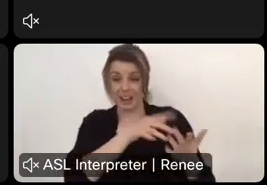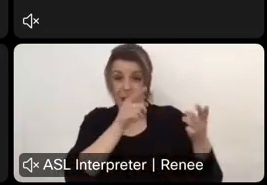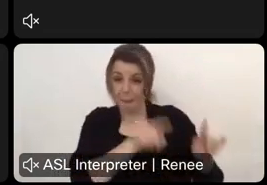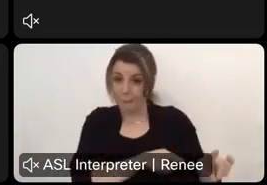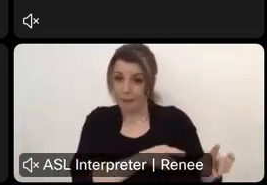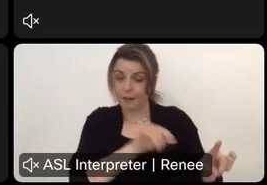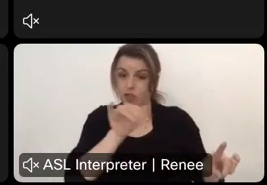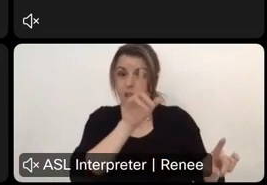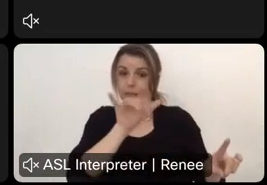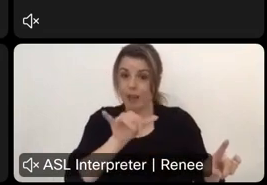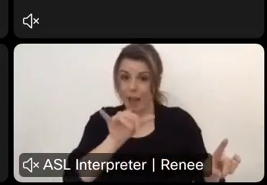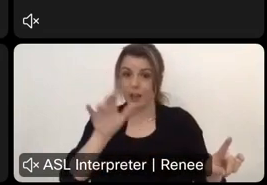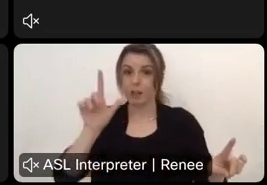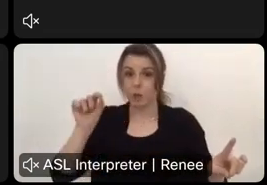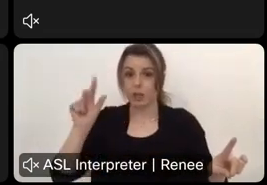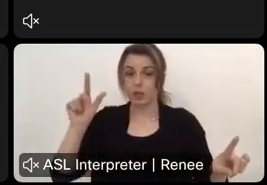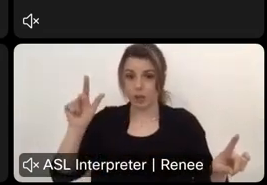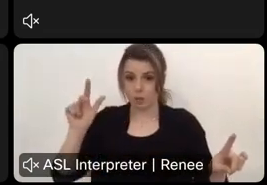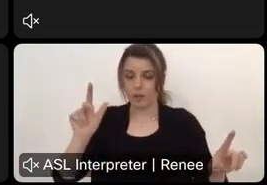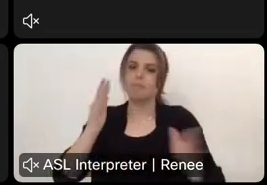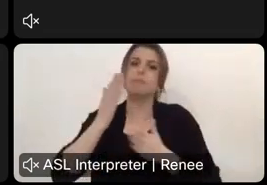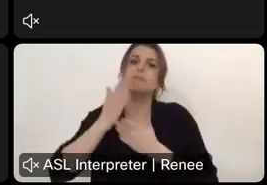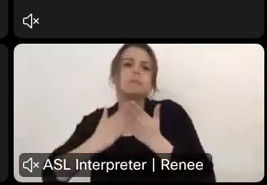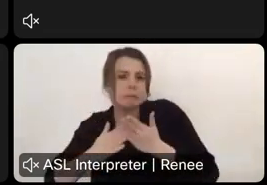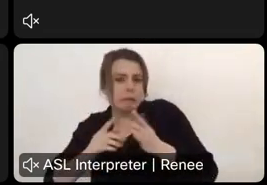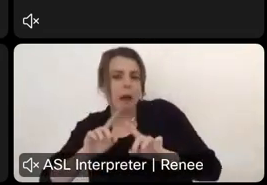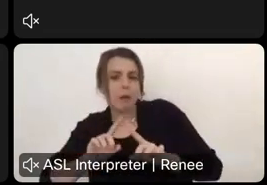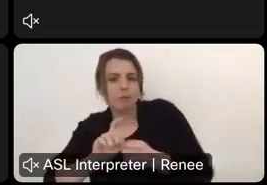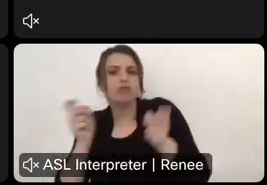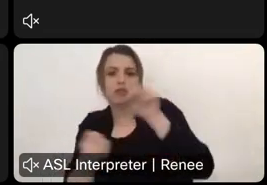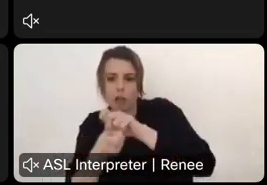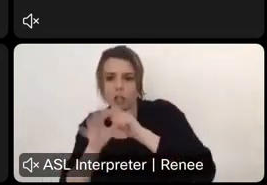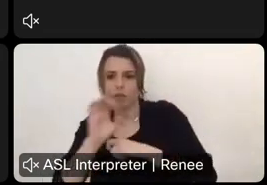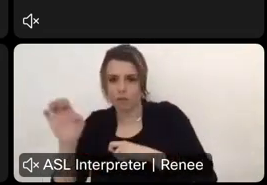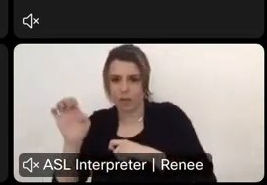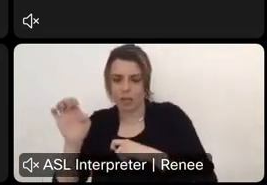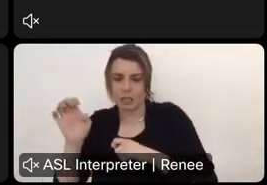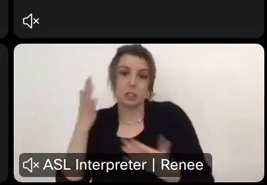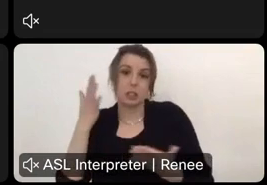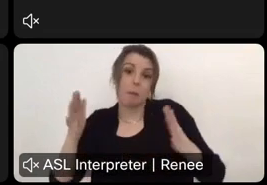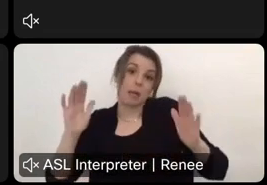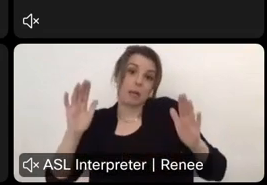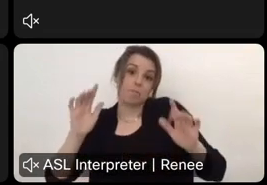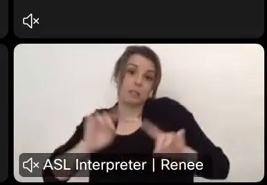July of 2023. So, if other states have changed their fees since then, there may be some differences there.